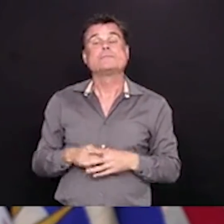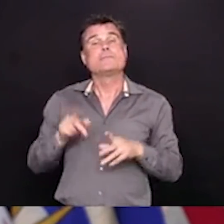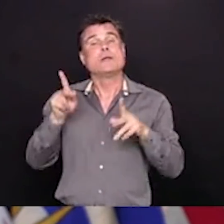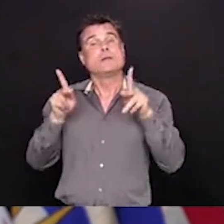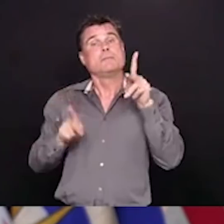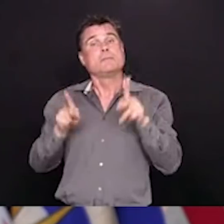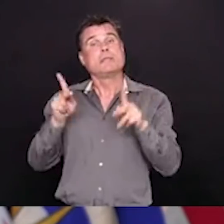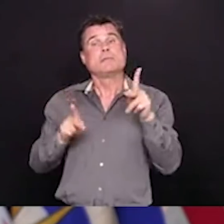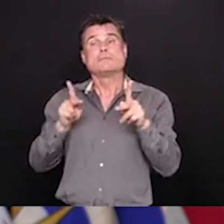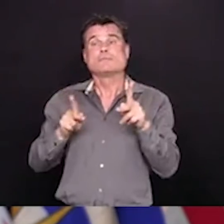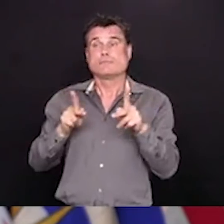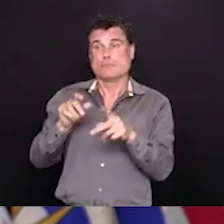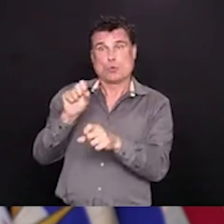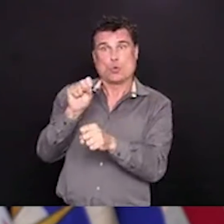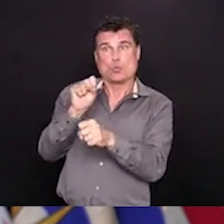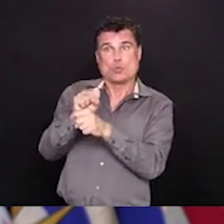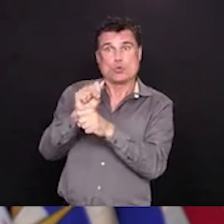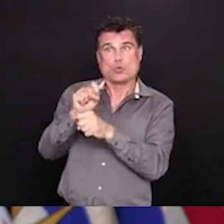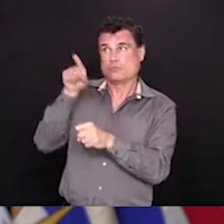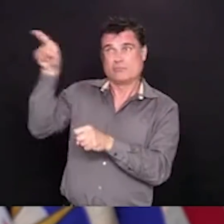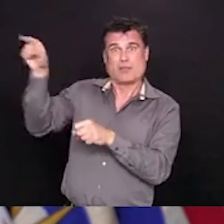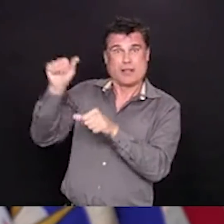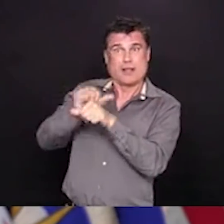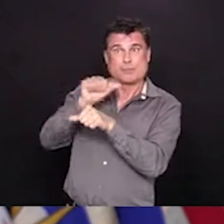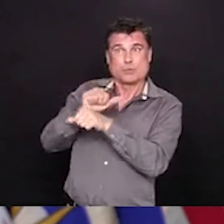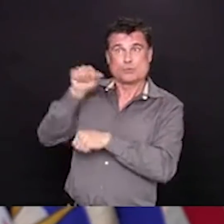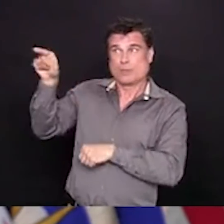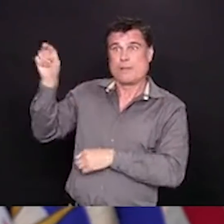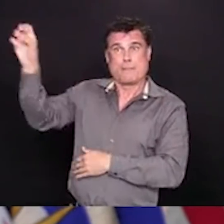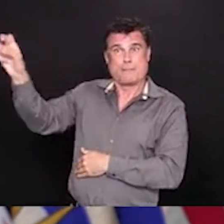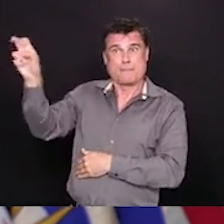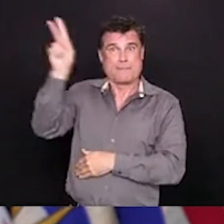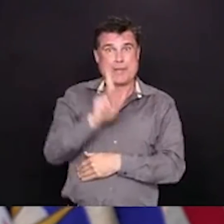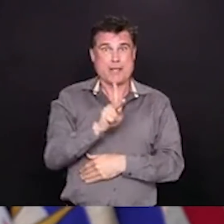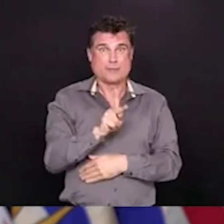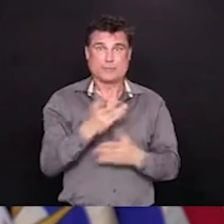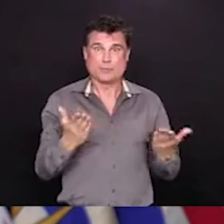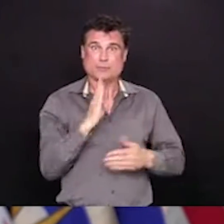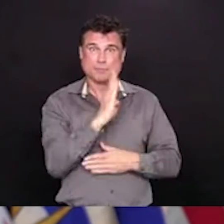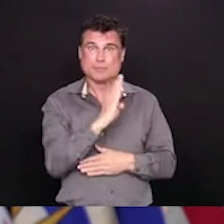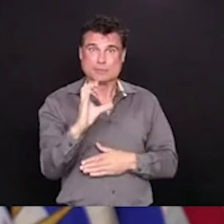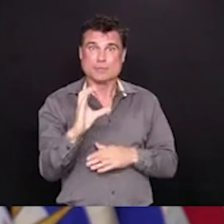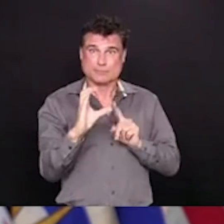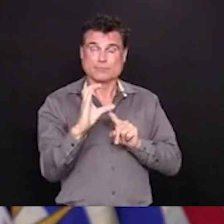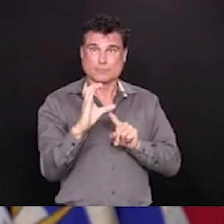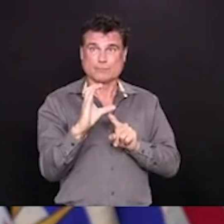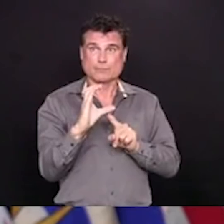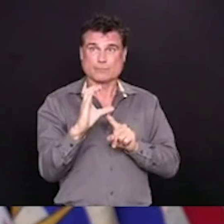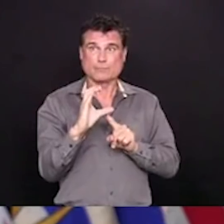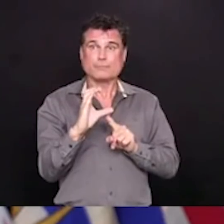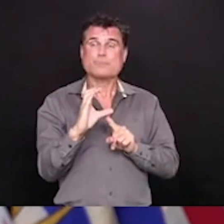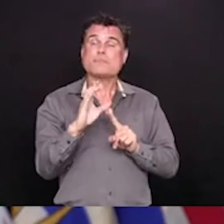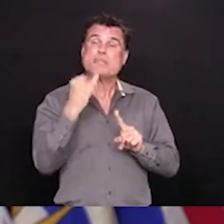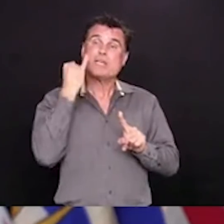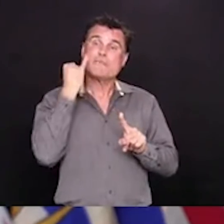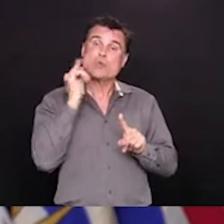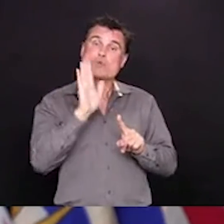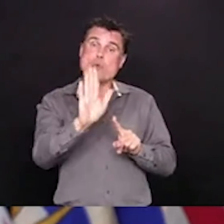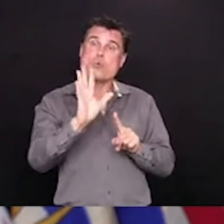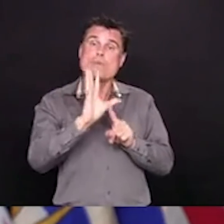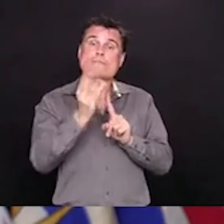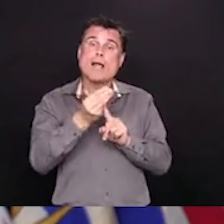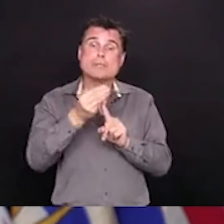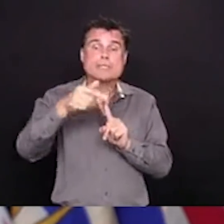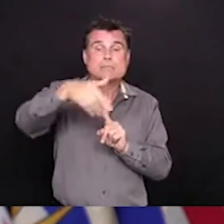related to COVID-19. If that is the case, then we again would like you to call 8-1-1 so that we can assist you